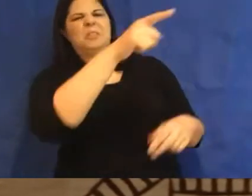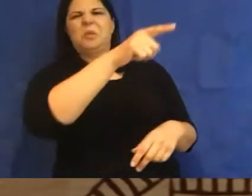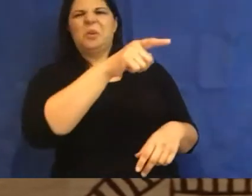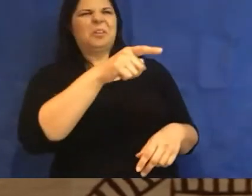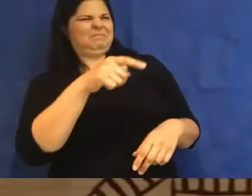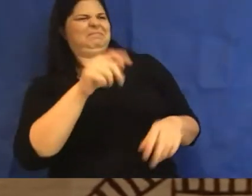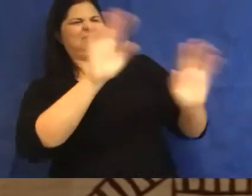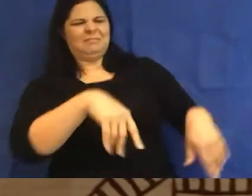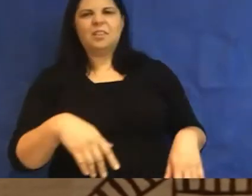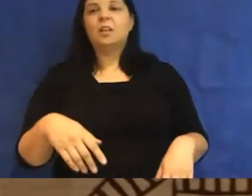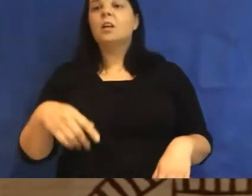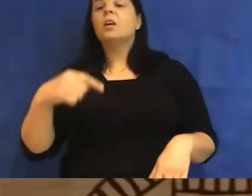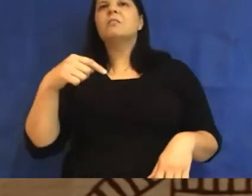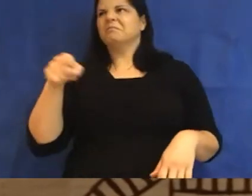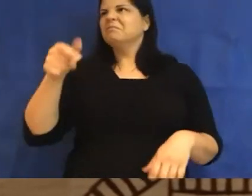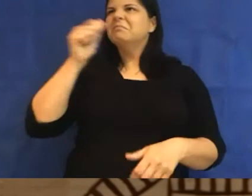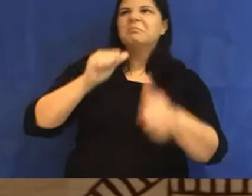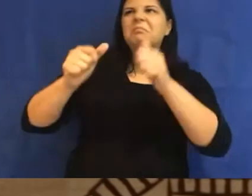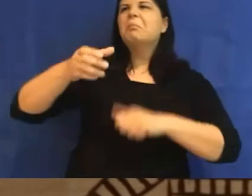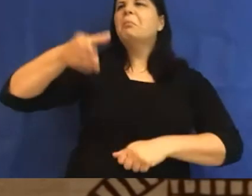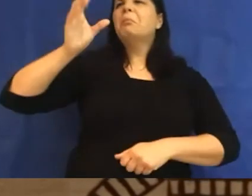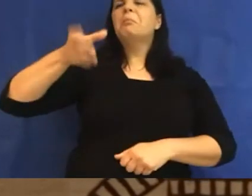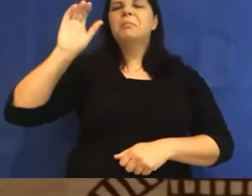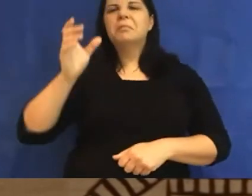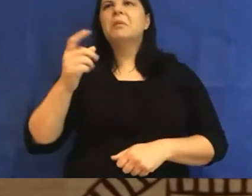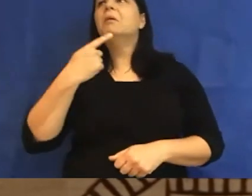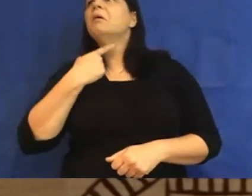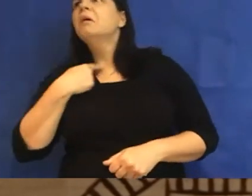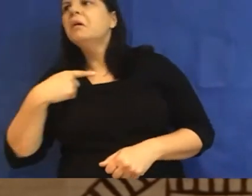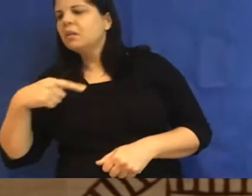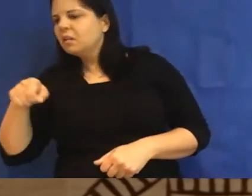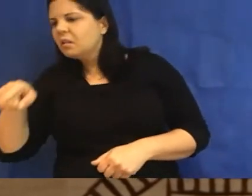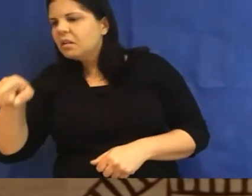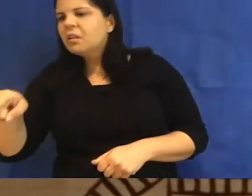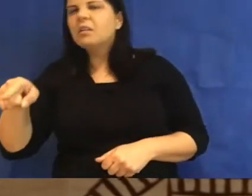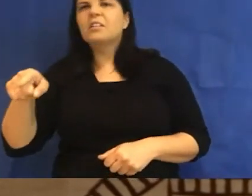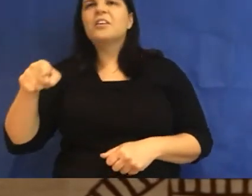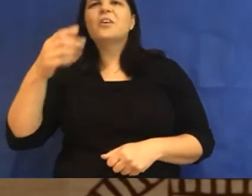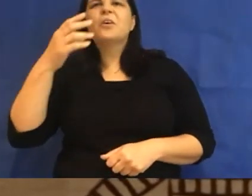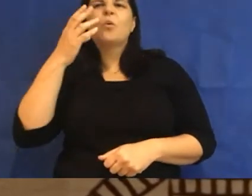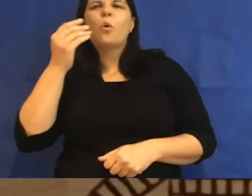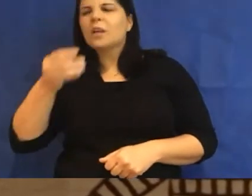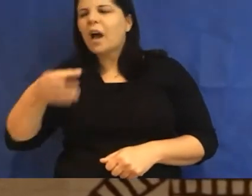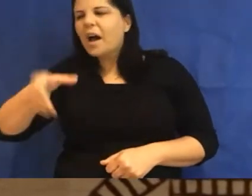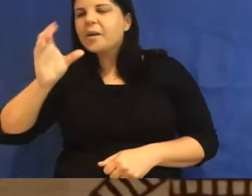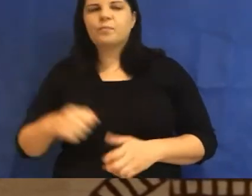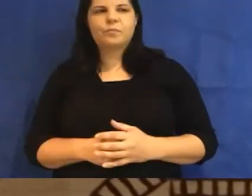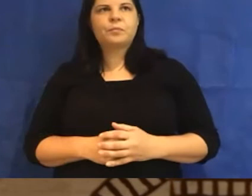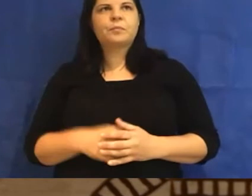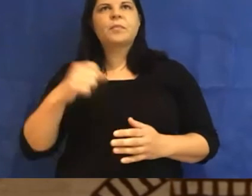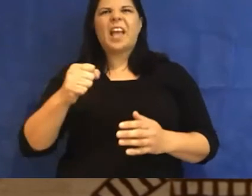Vines drink from the balcony, thirsting after water troughs left out deliberately for them. Butcher paper lines the